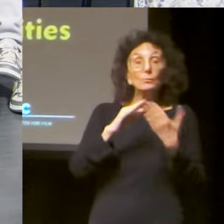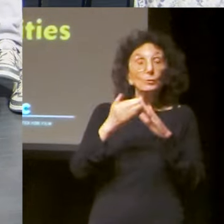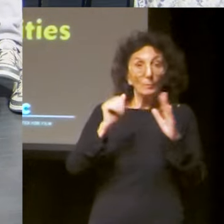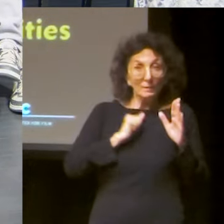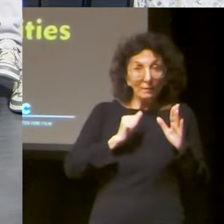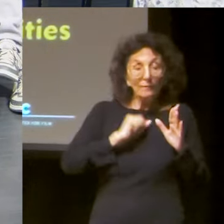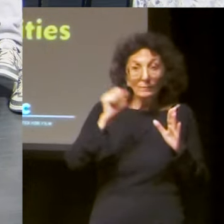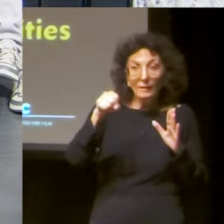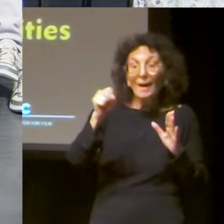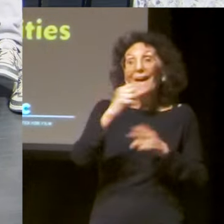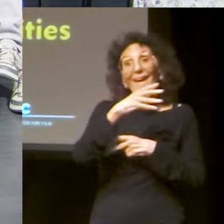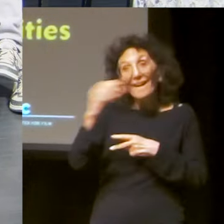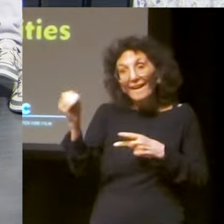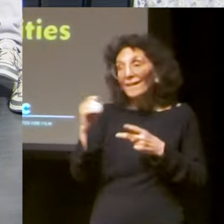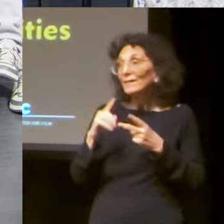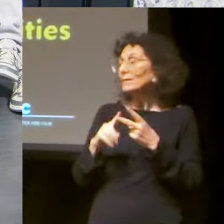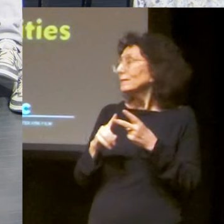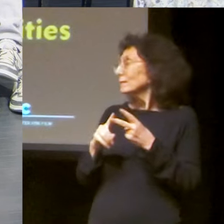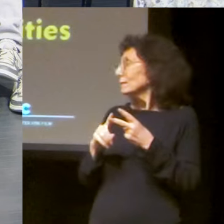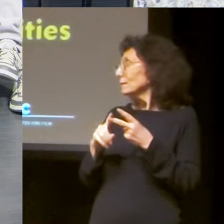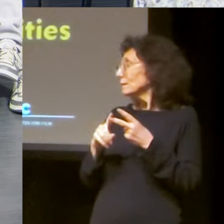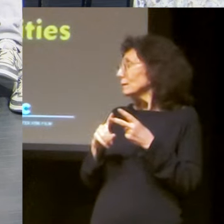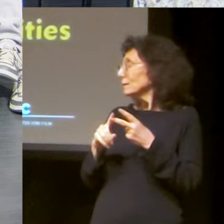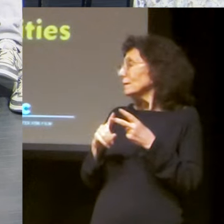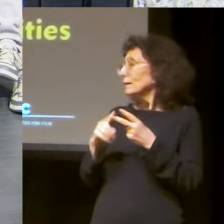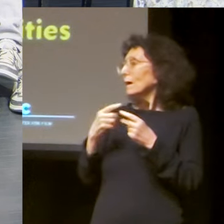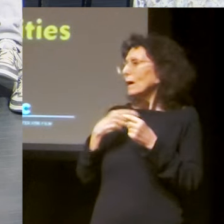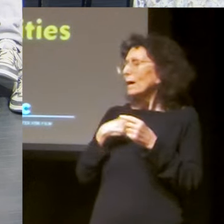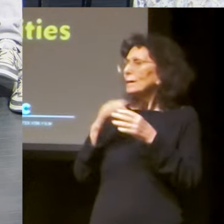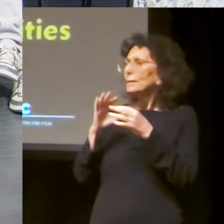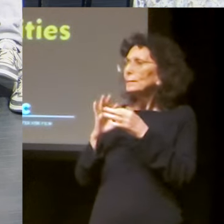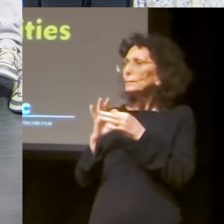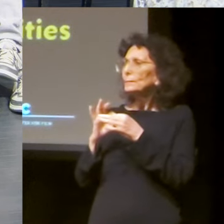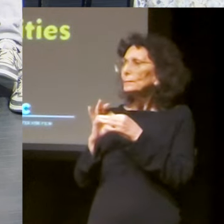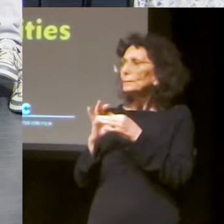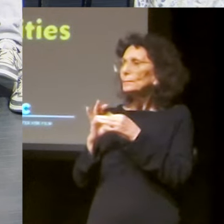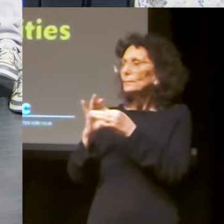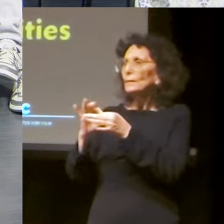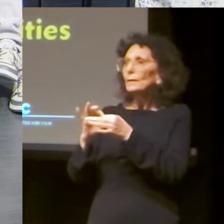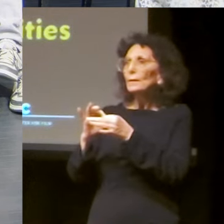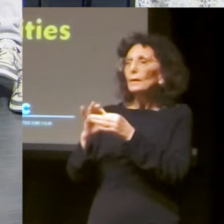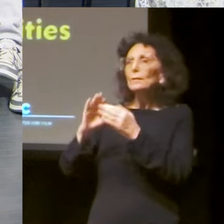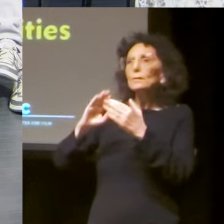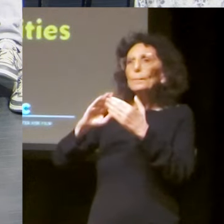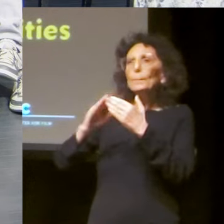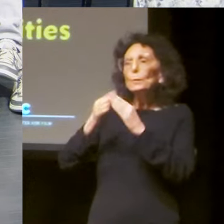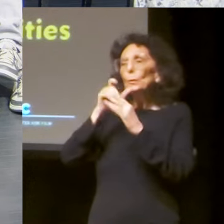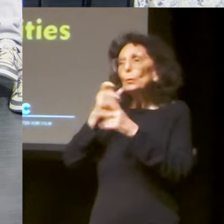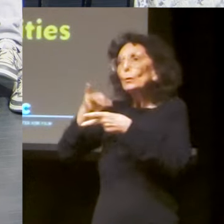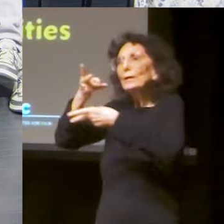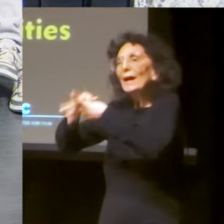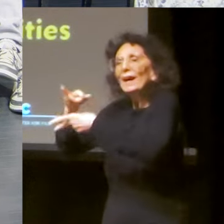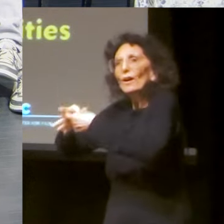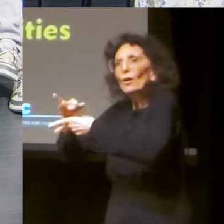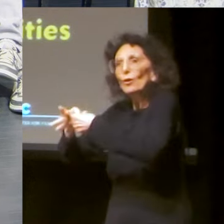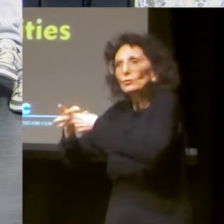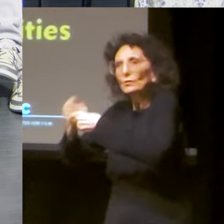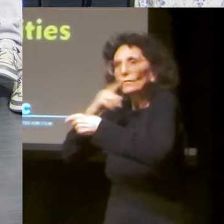This stock was interesting for me because I am a member of the disability community, but I'm also